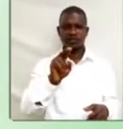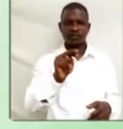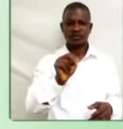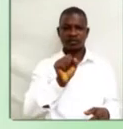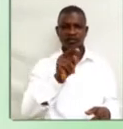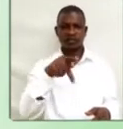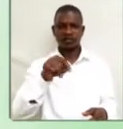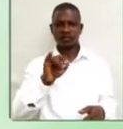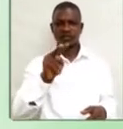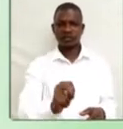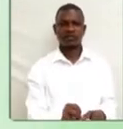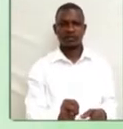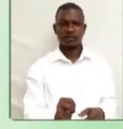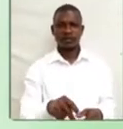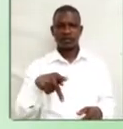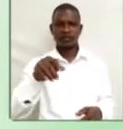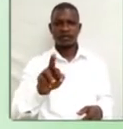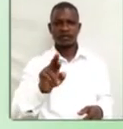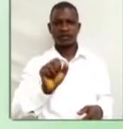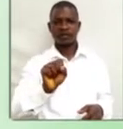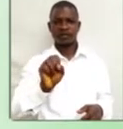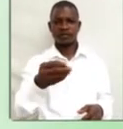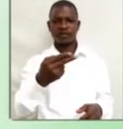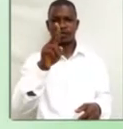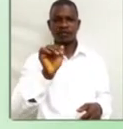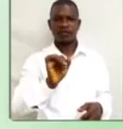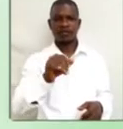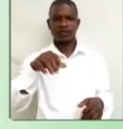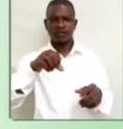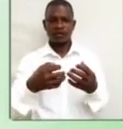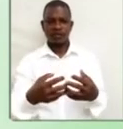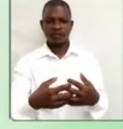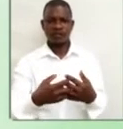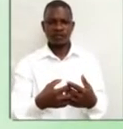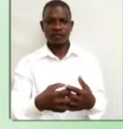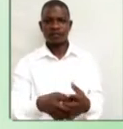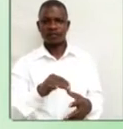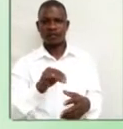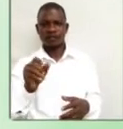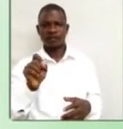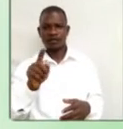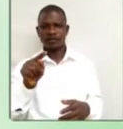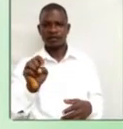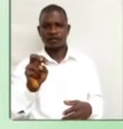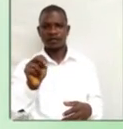not champagne. Parachute. Machine. S in tension.